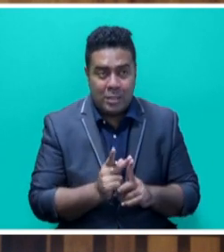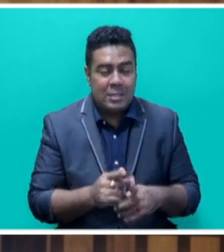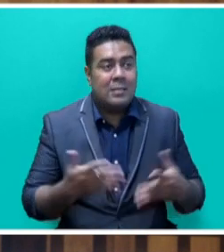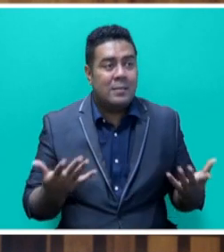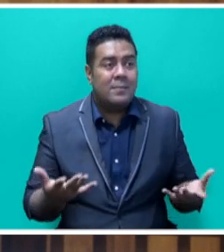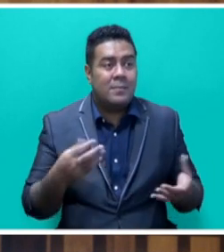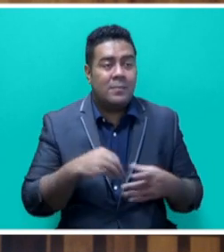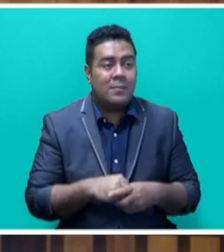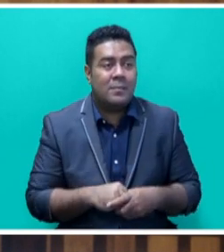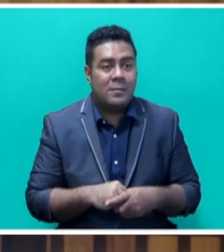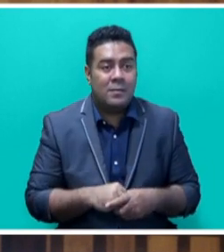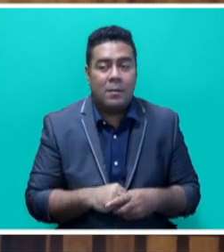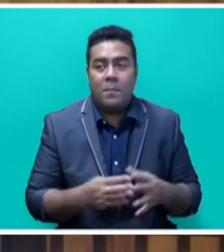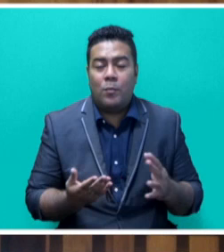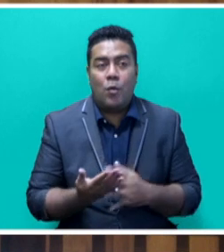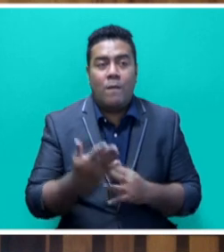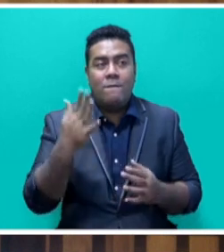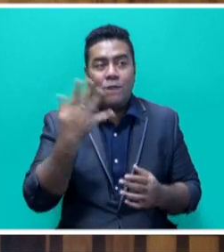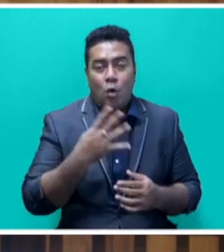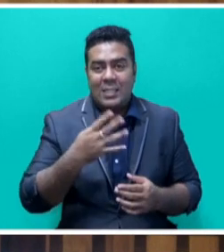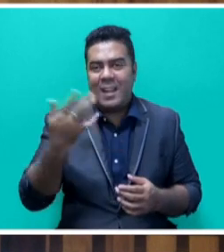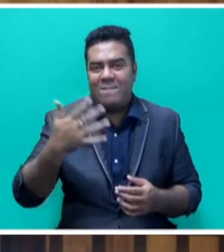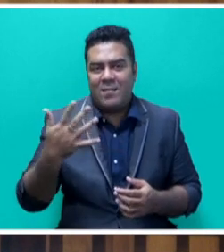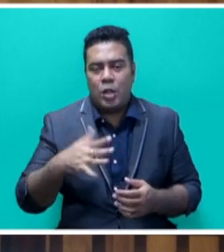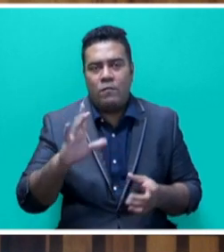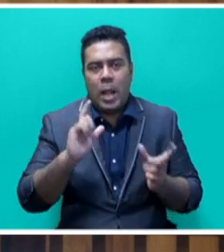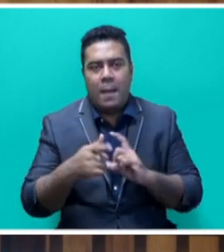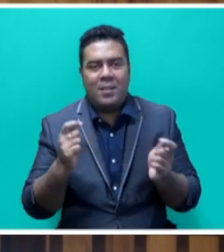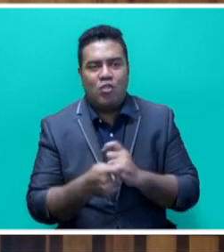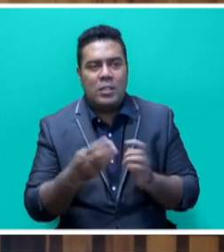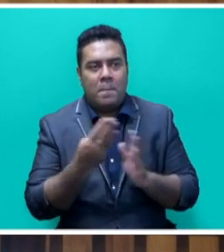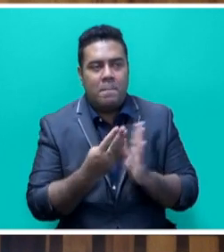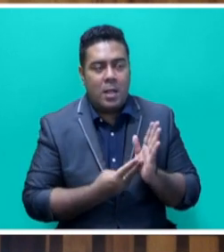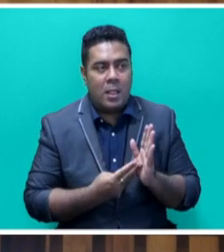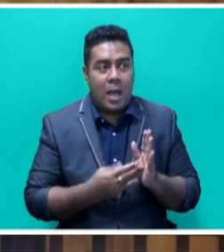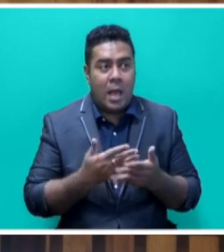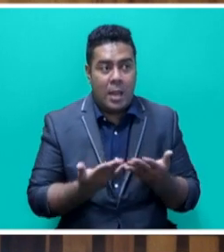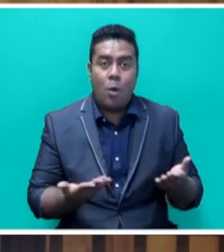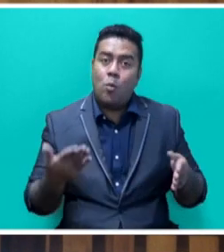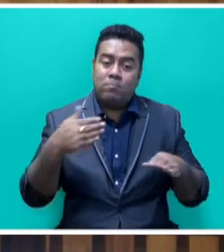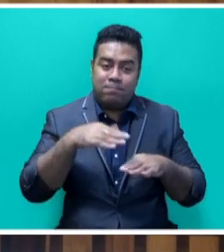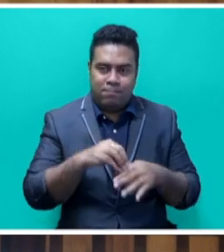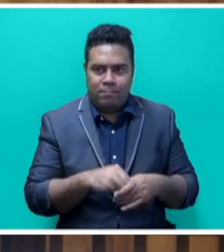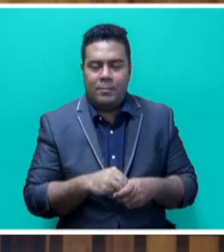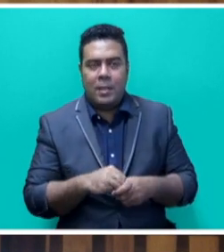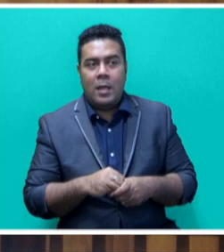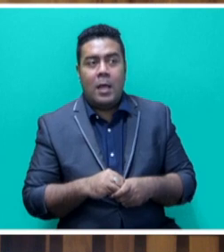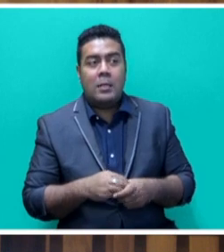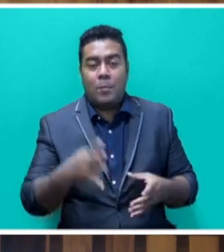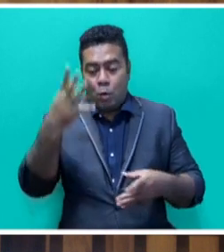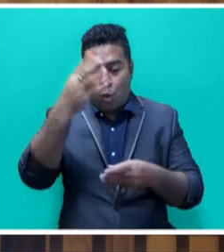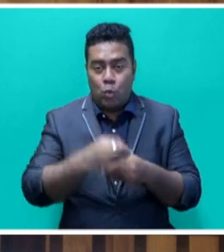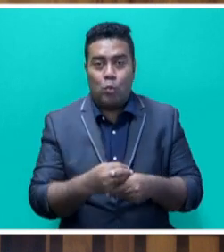mutually reinforced through parts 14 and 15 of the Climate Change Bill. Mr Speaker, I think I am now within my time and as matter of conclusion,